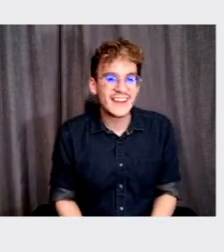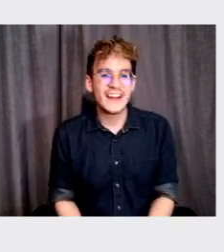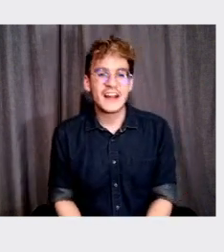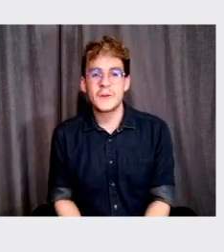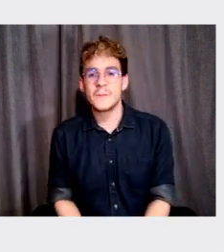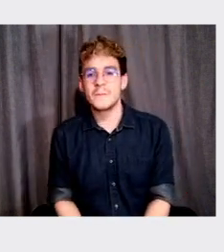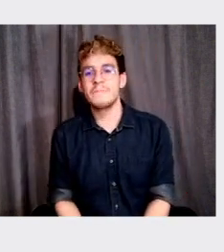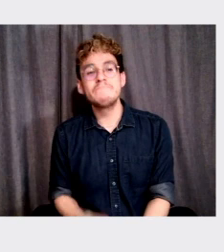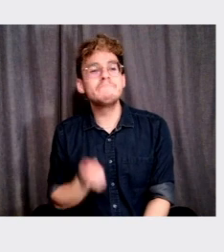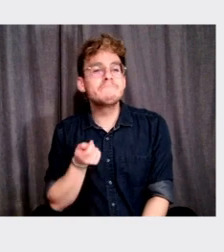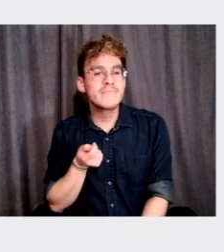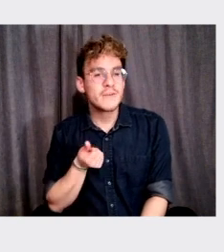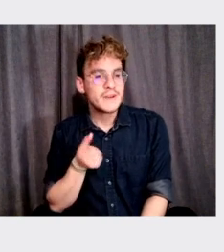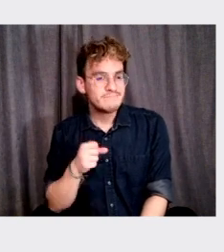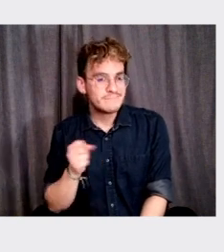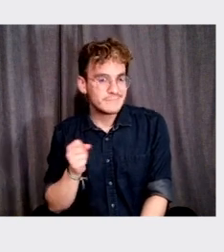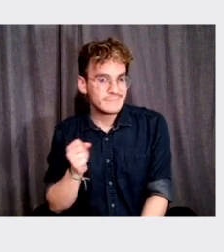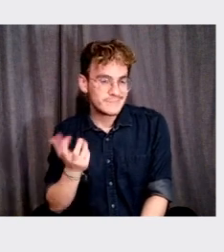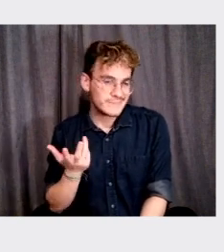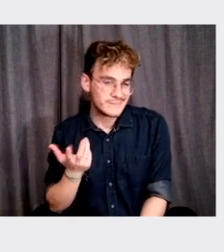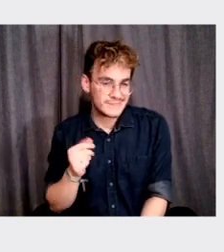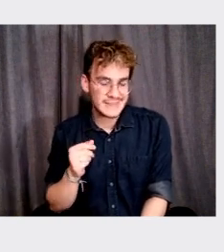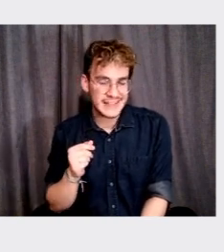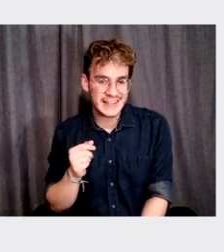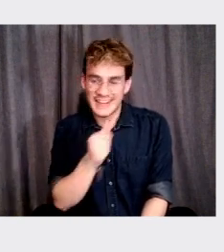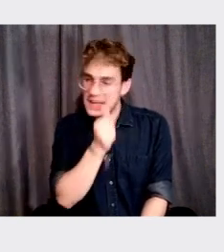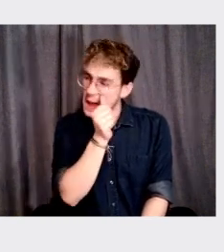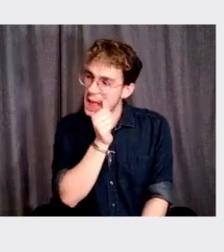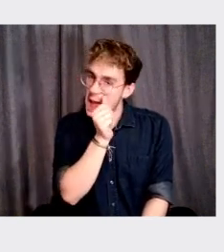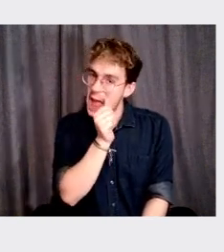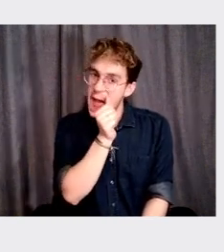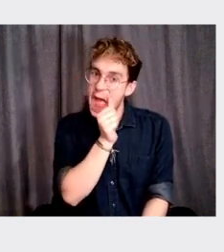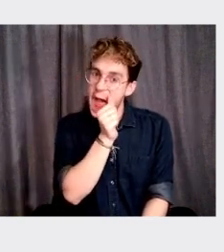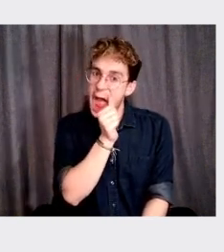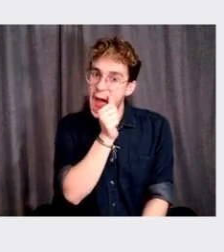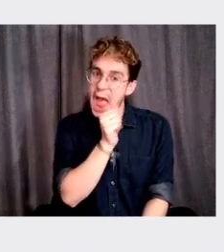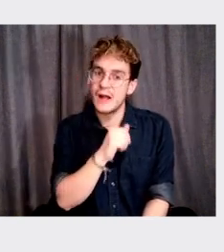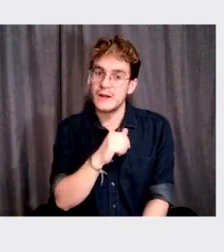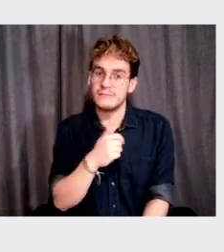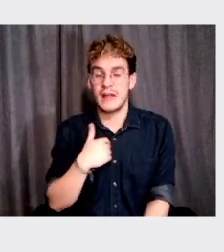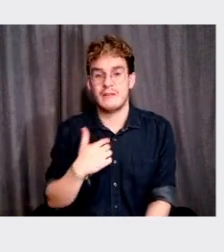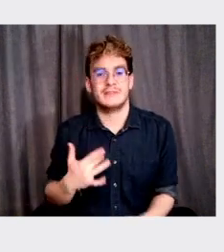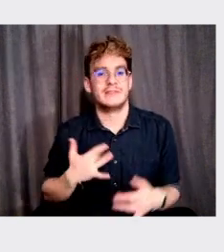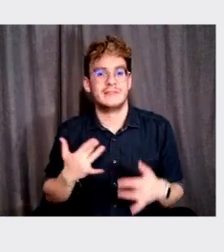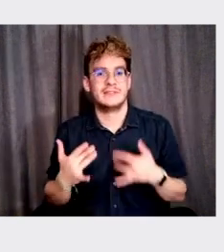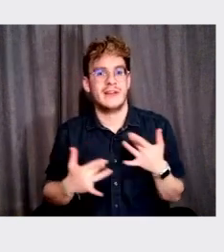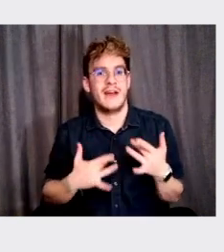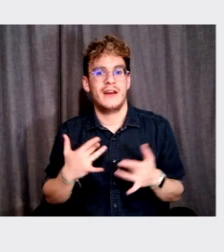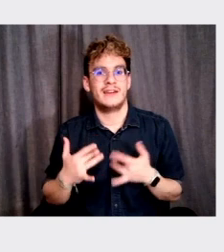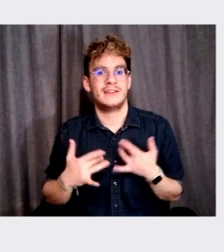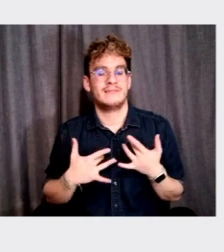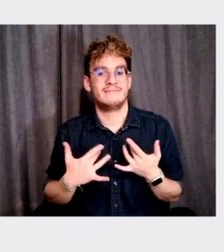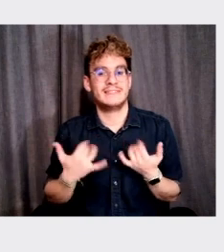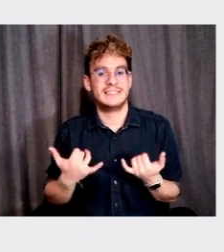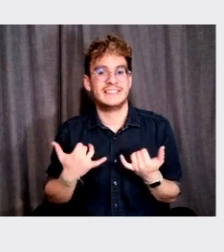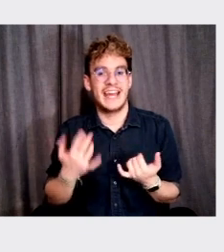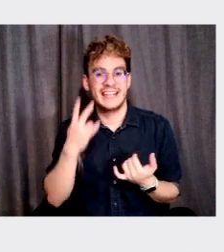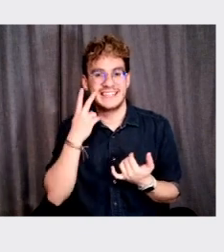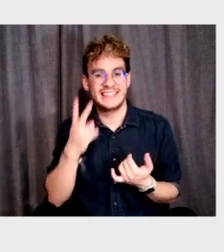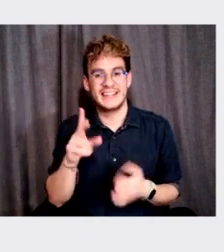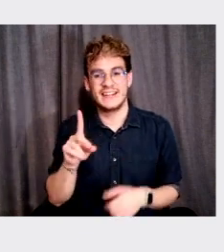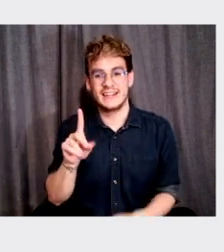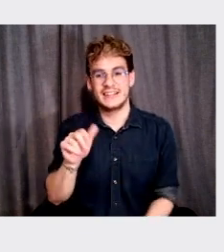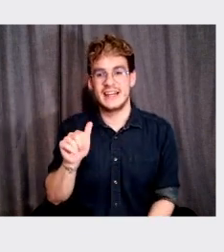Um, a little bit, a little bit, right? Um, um, I was so excited today to see that, uh, the Luca